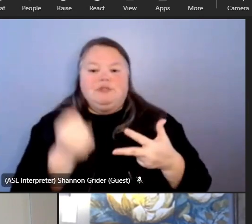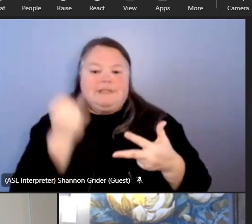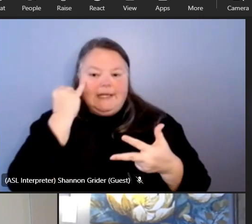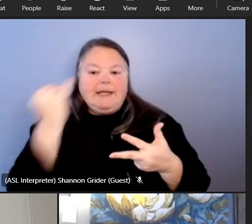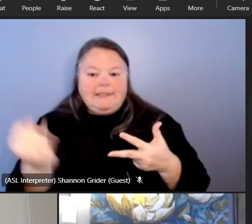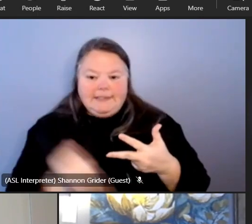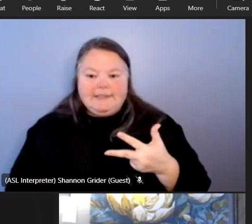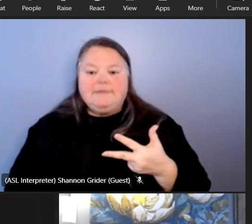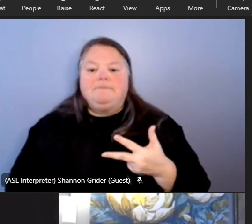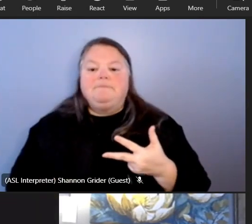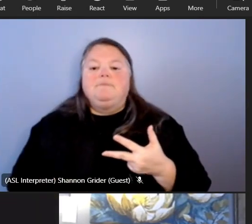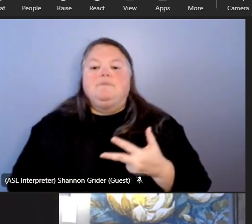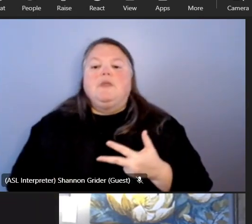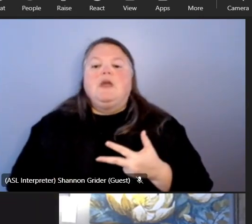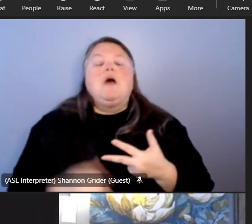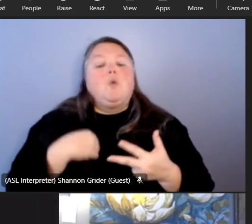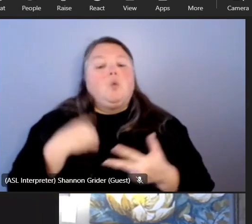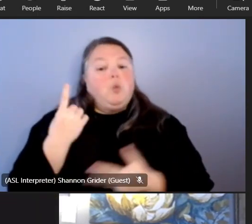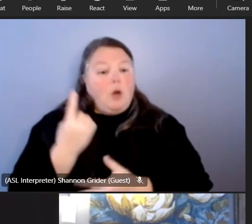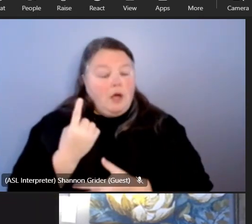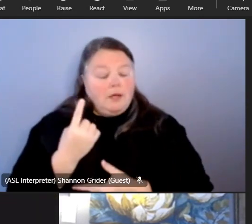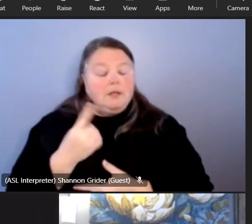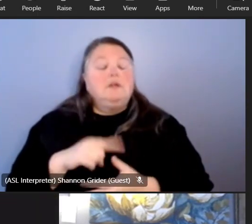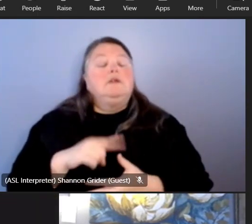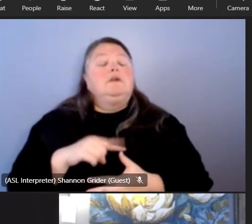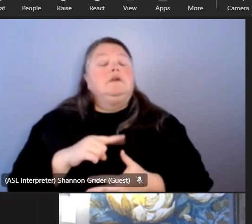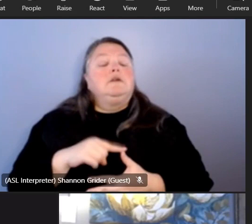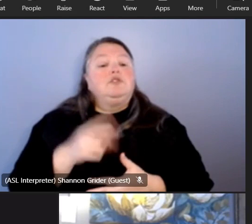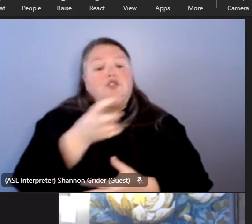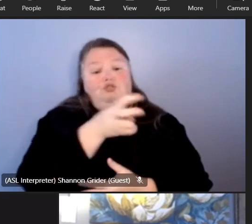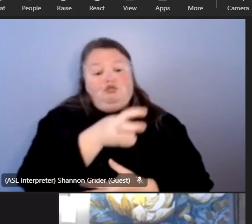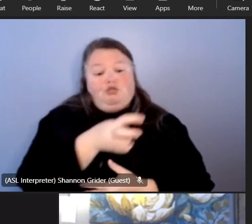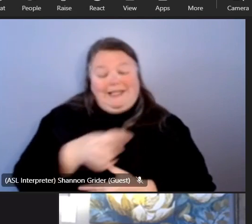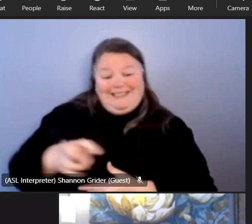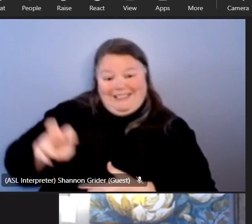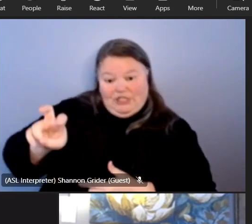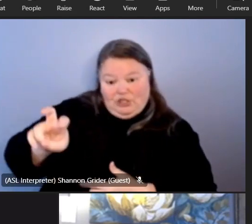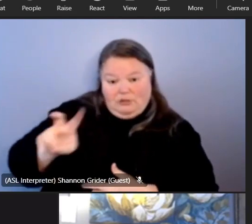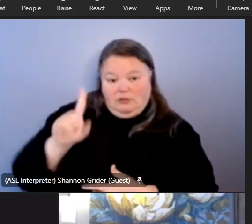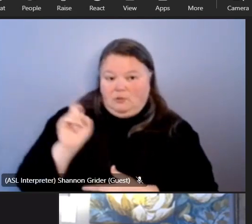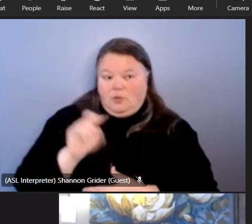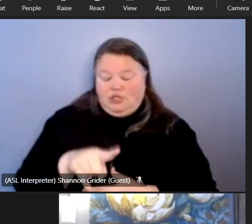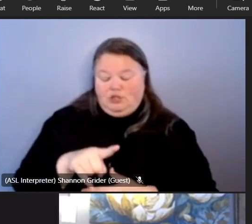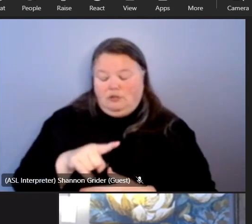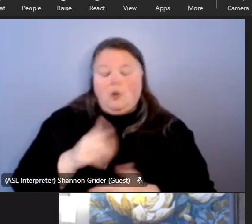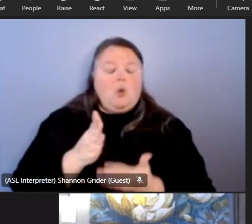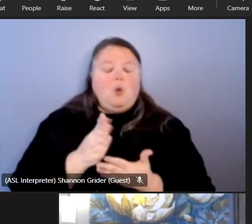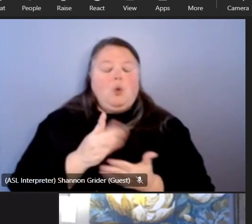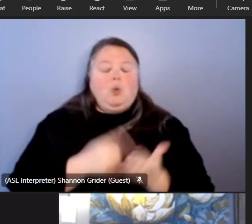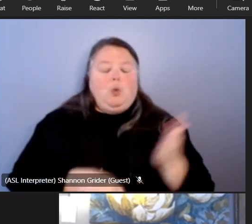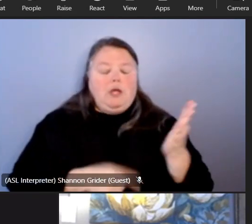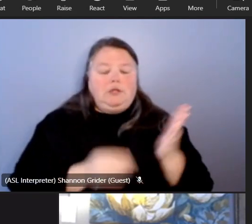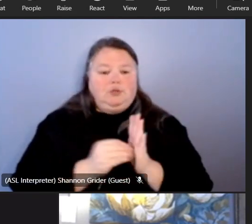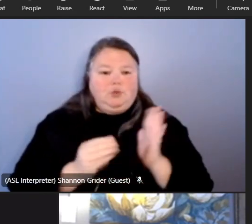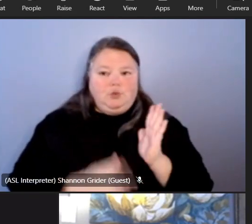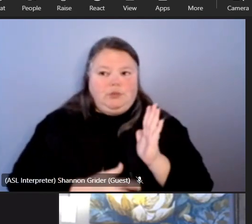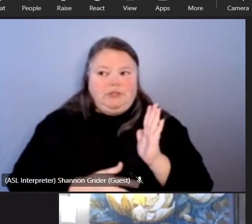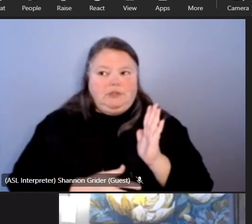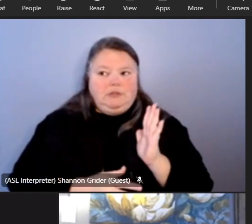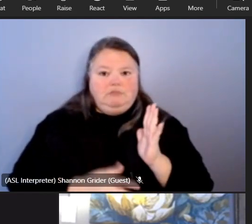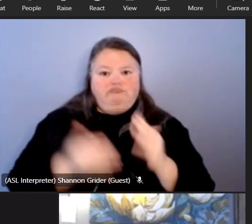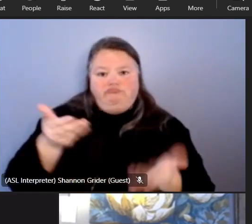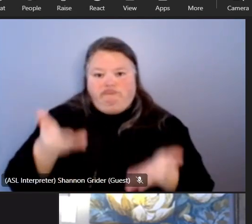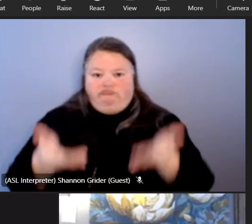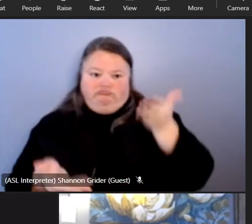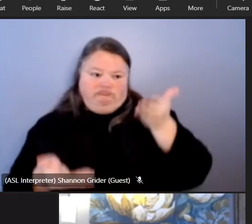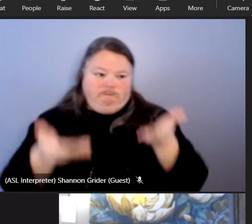one is around so far we've got this uh transition uh question or what are the factors that students um weigh